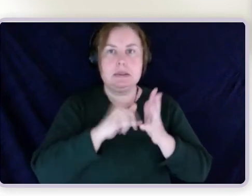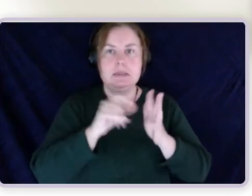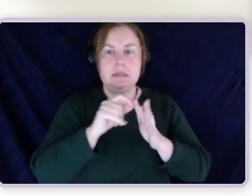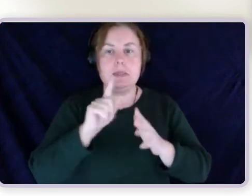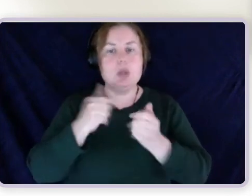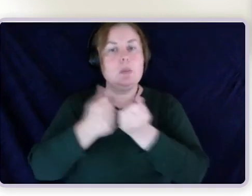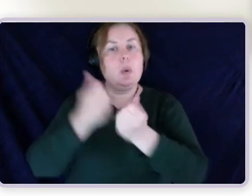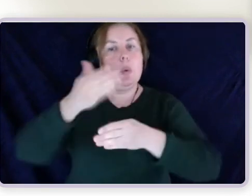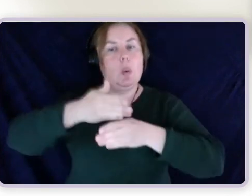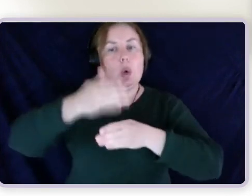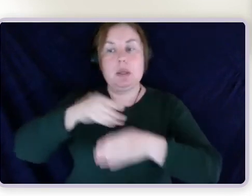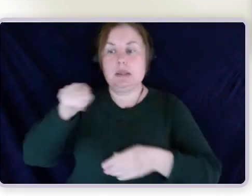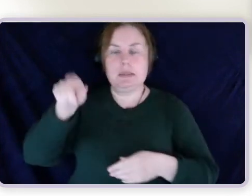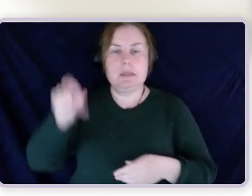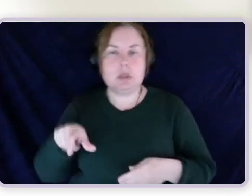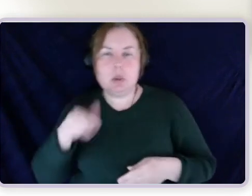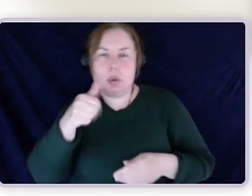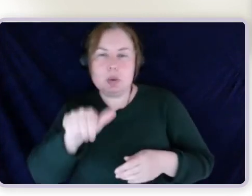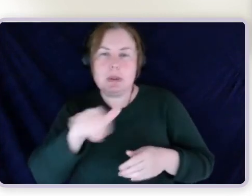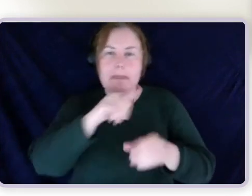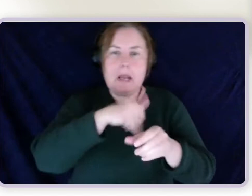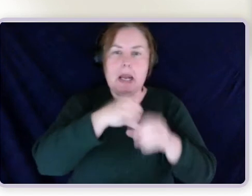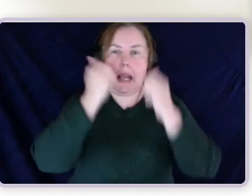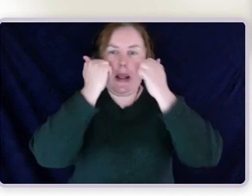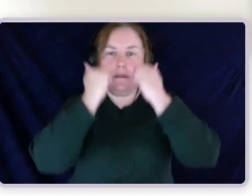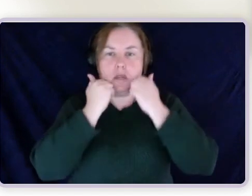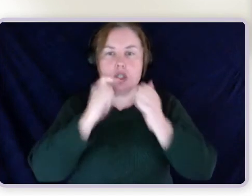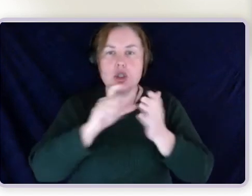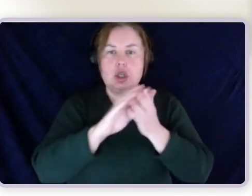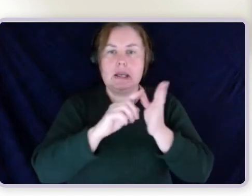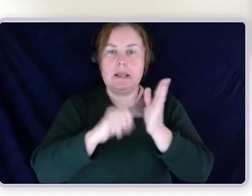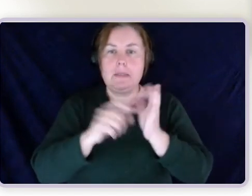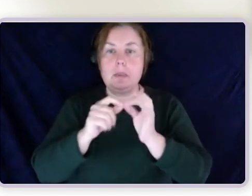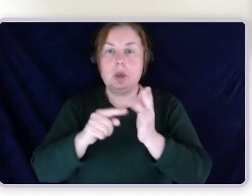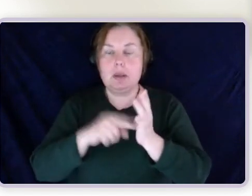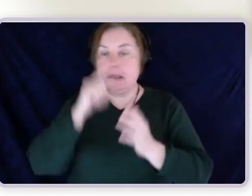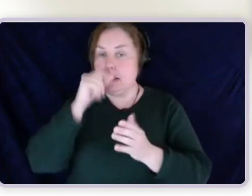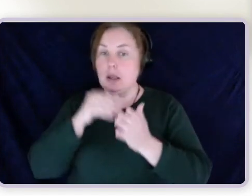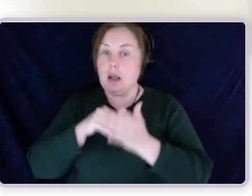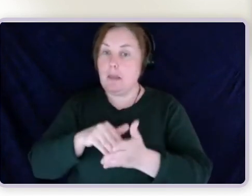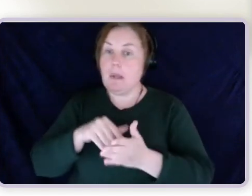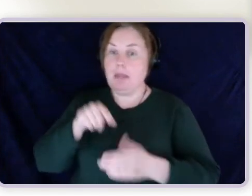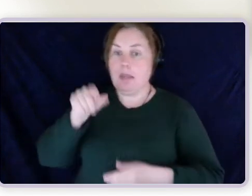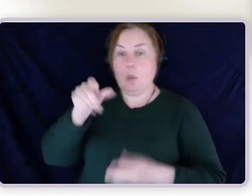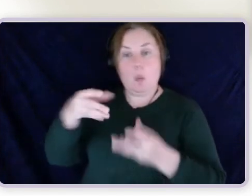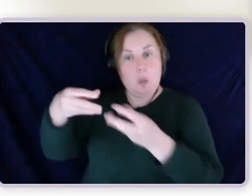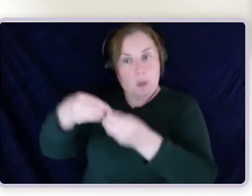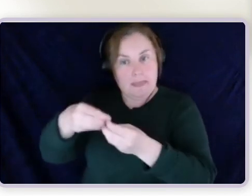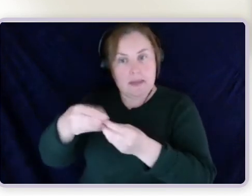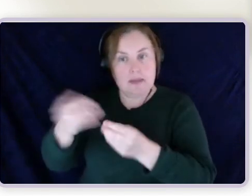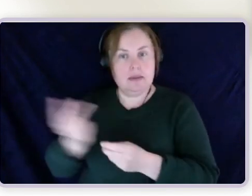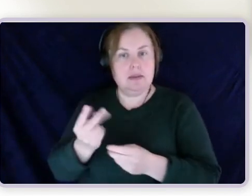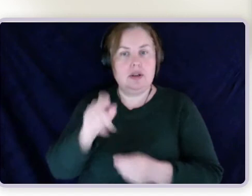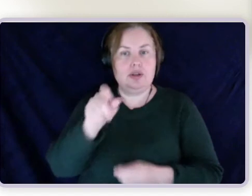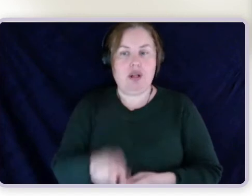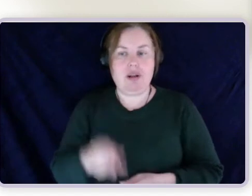the medical evidence chat bot can be helpful with clients. And this is something that I've done myself as well in my own